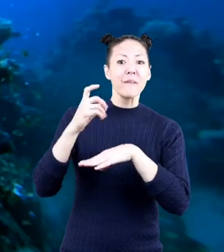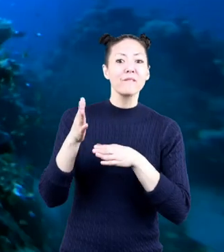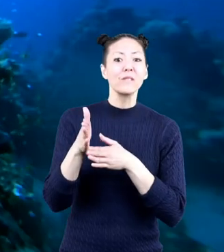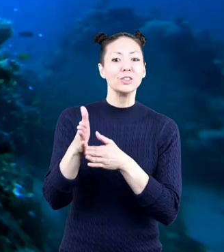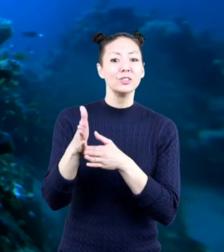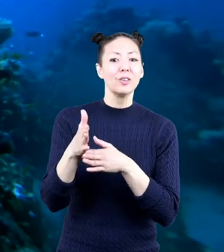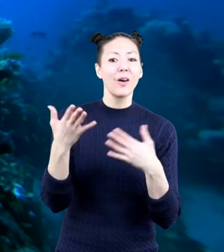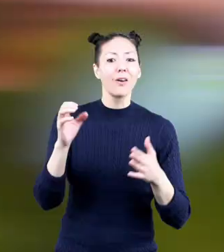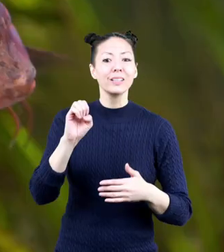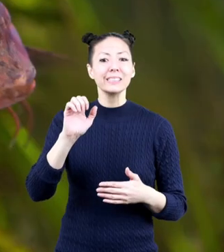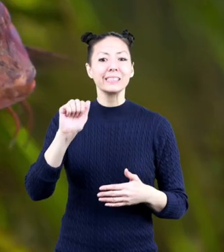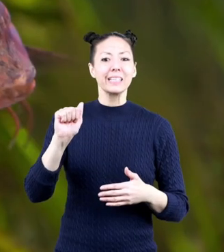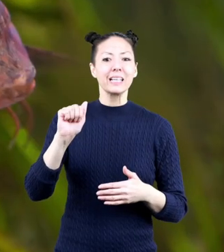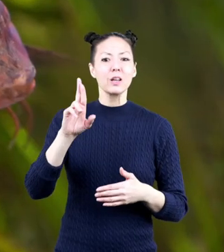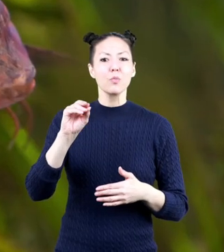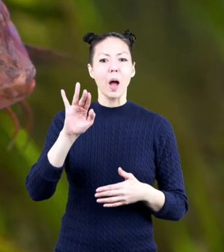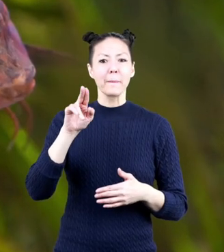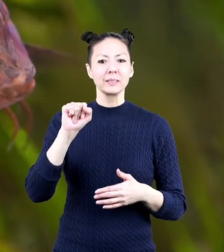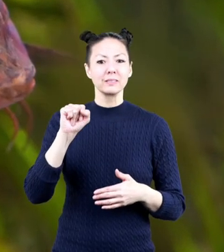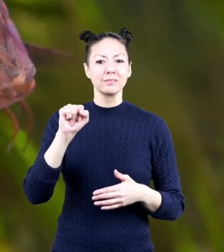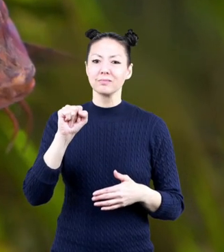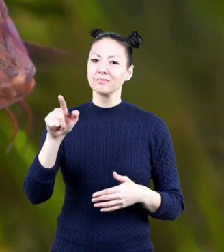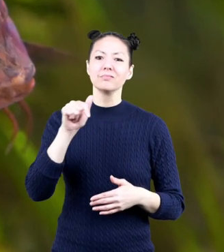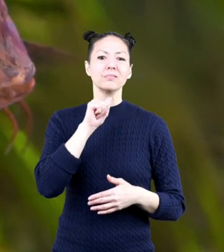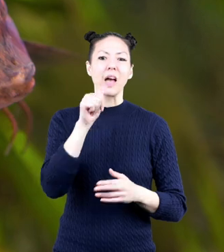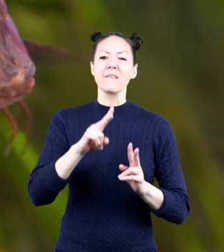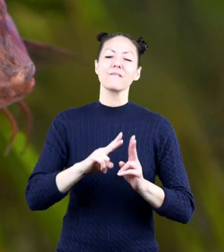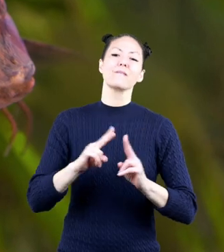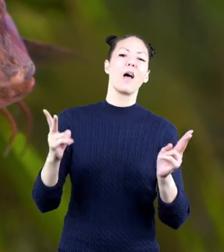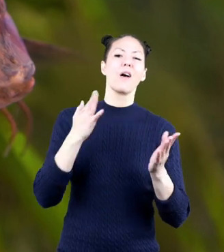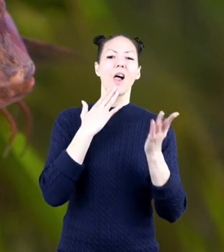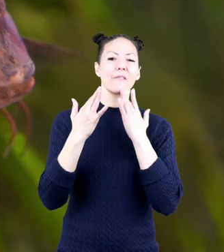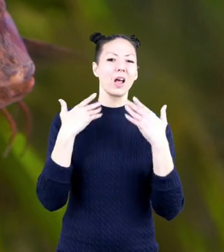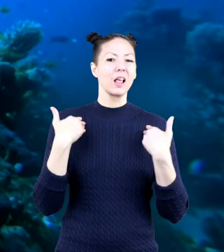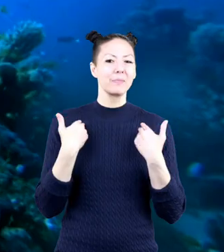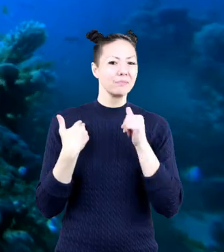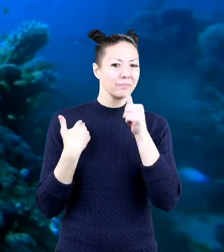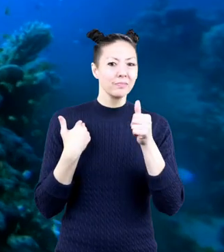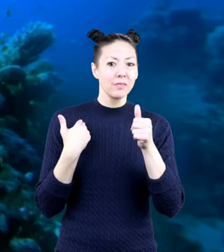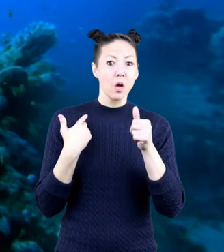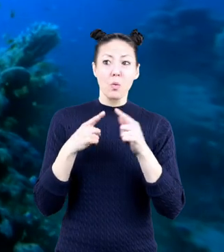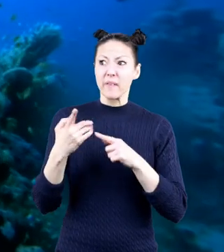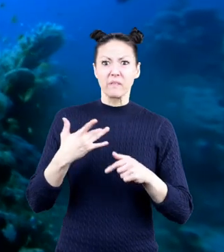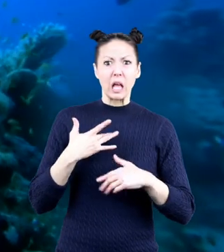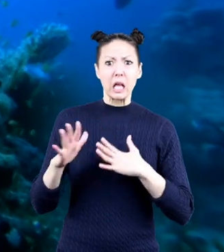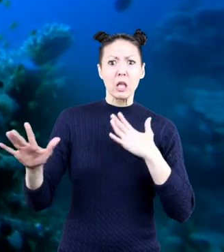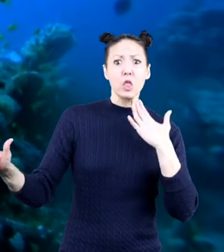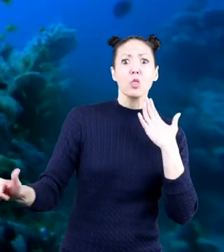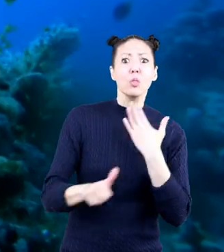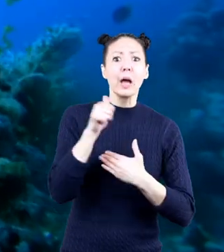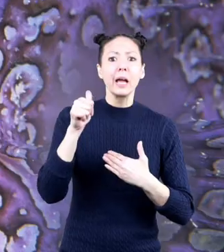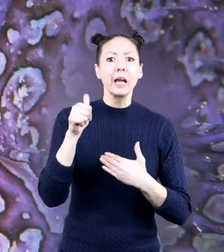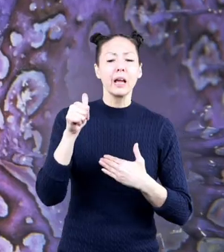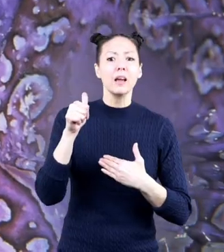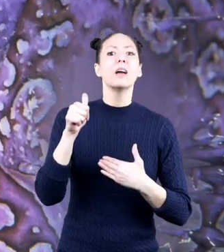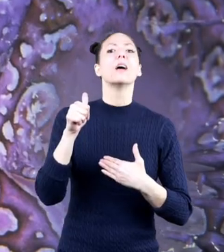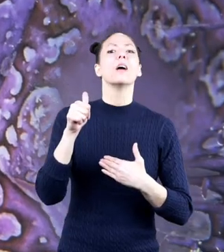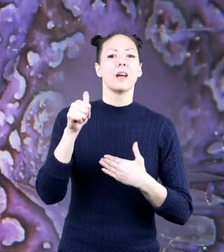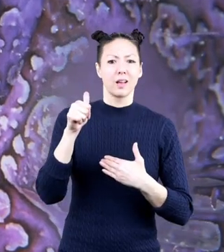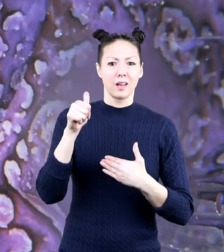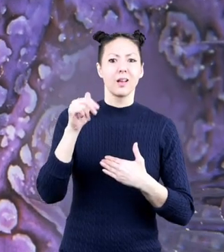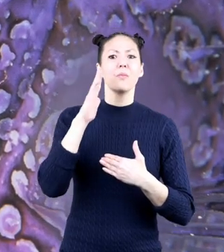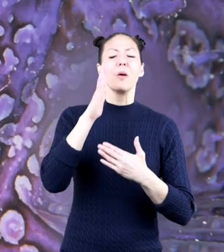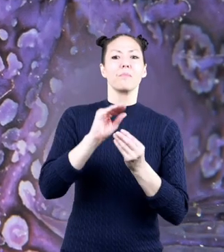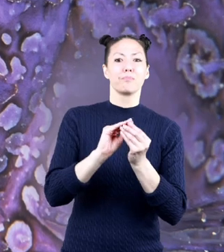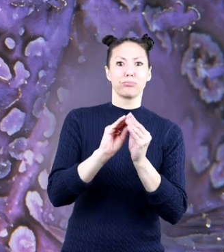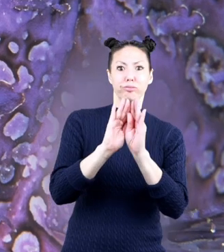Scorpionfish and sea robins are not very colorful animals. But when they feel threatened, they unfurl